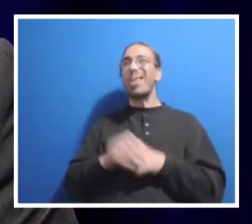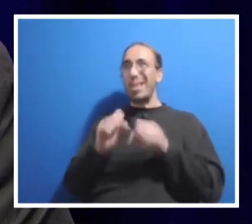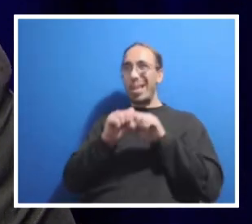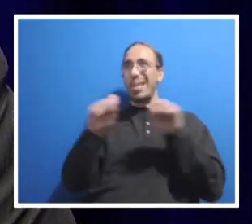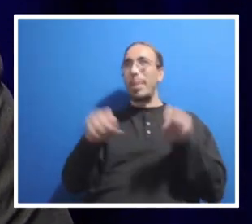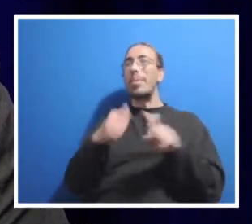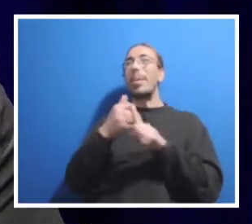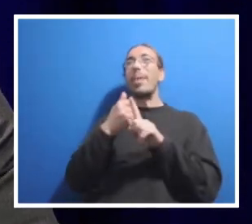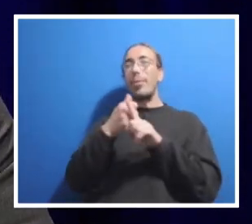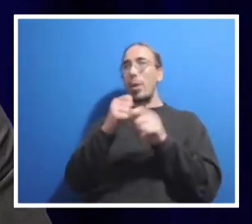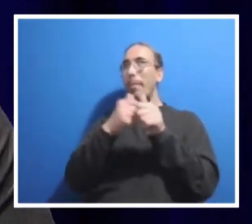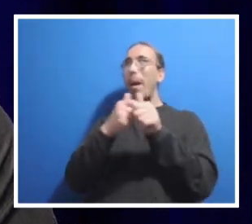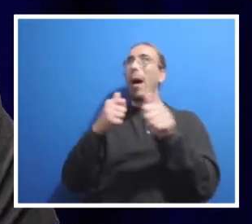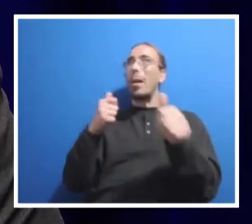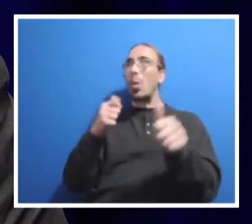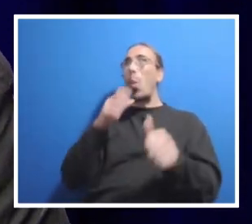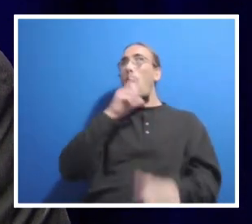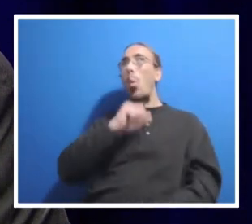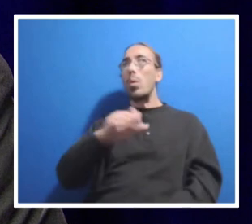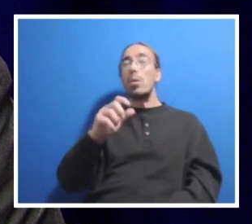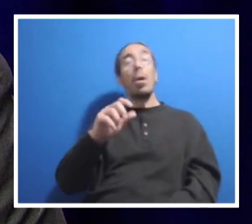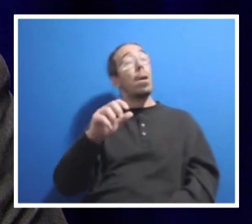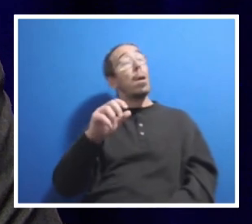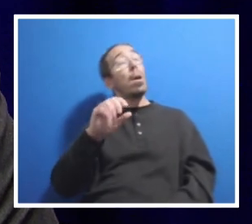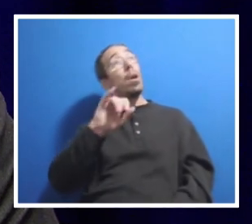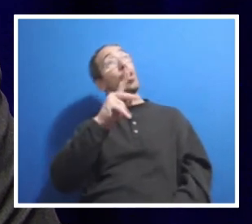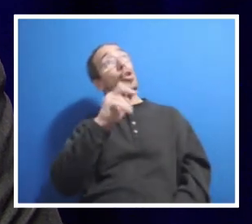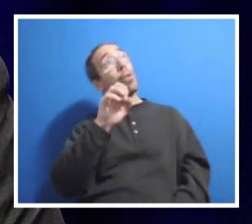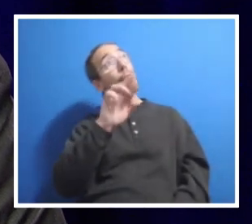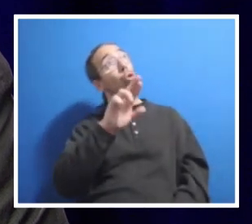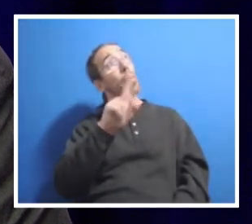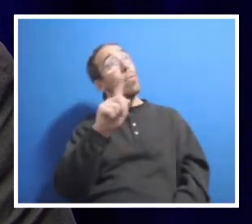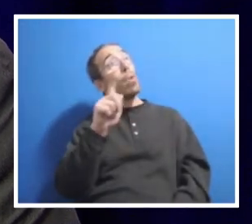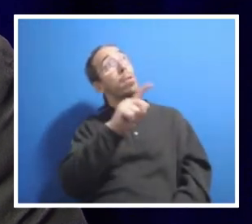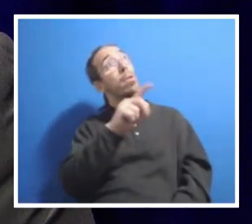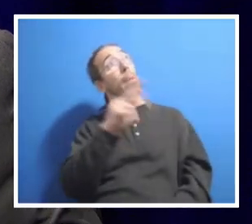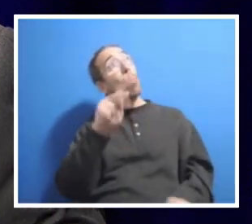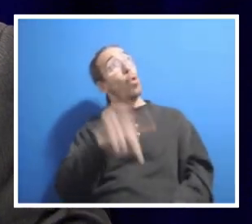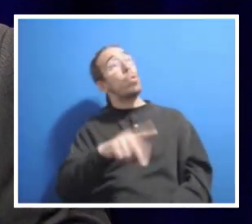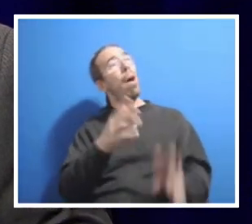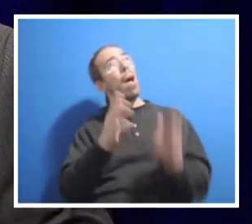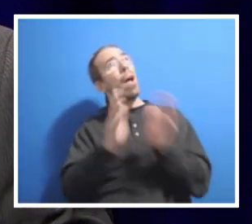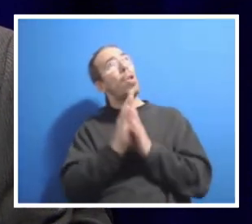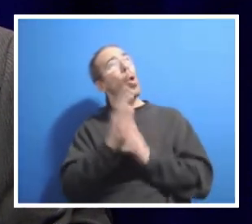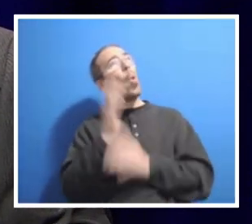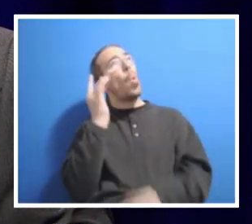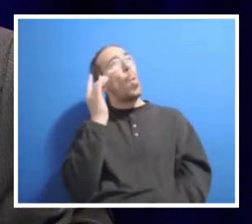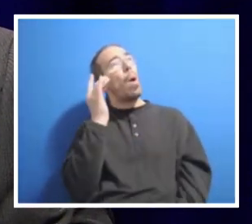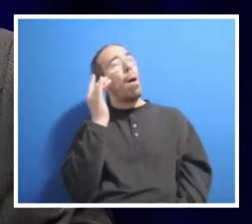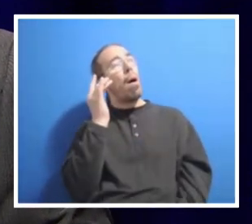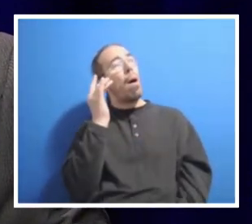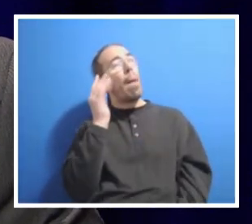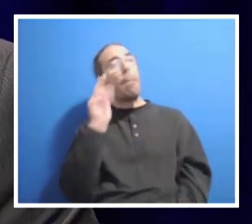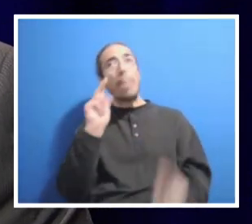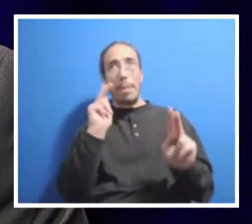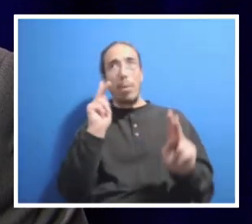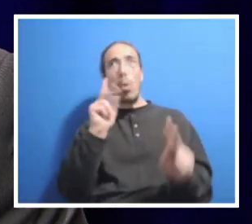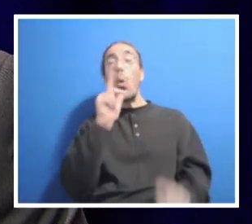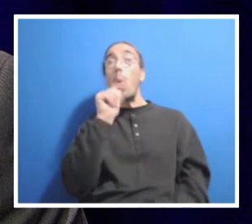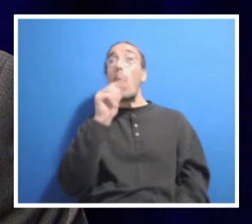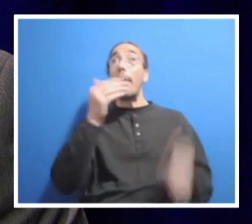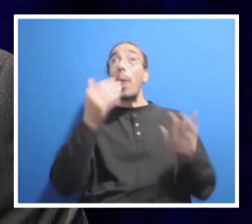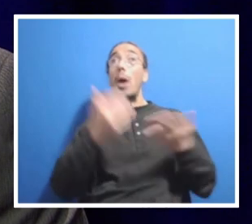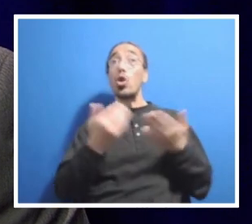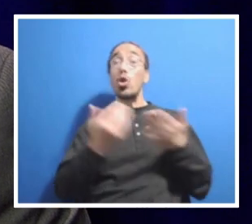Thank you. Jennifer, we have another question for you. And this person is asking why people who are being hired new to the